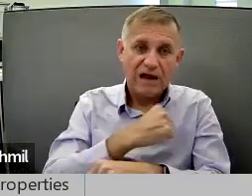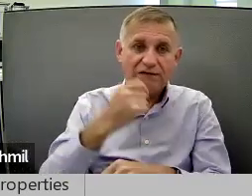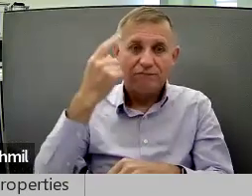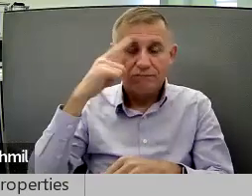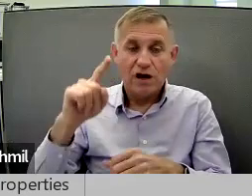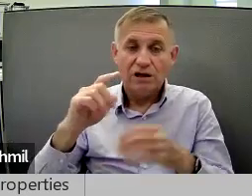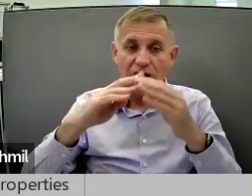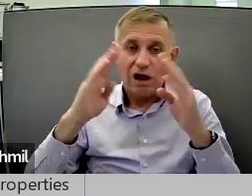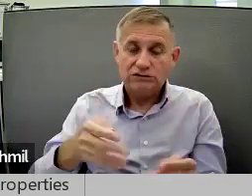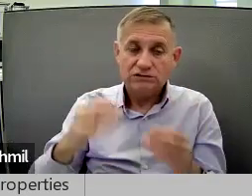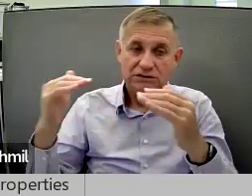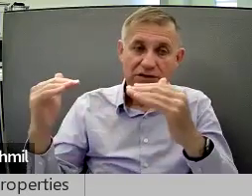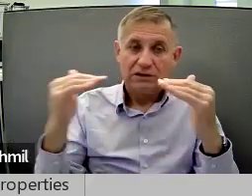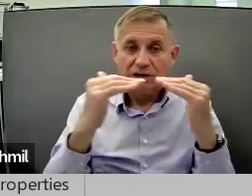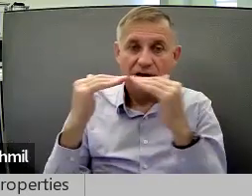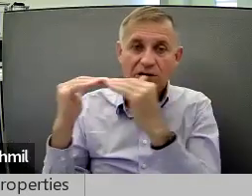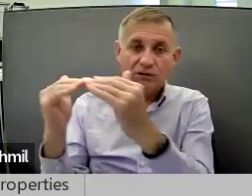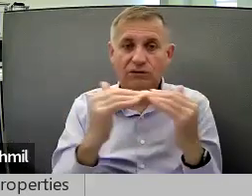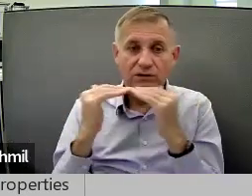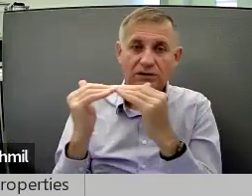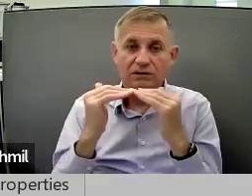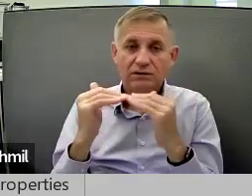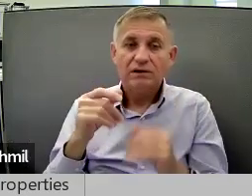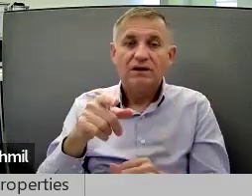fighting for housing justice.